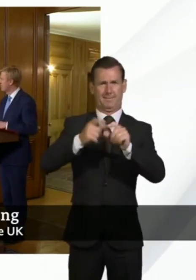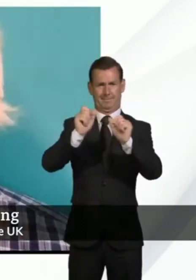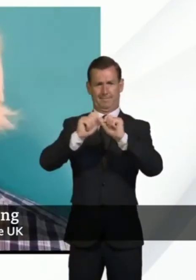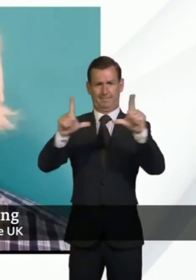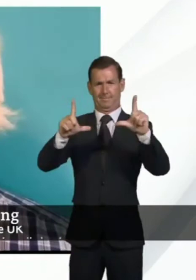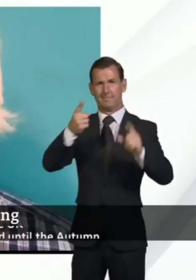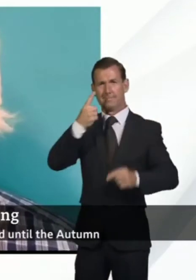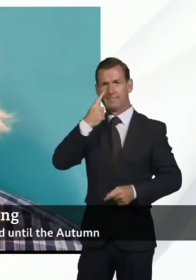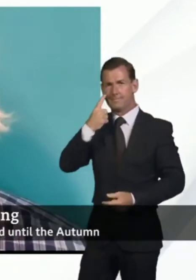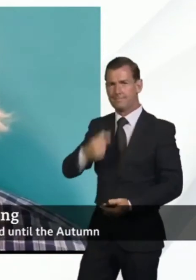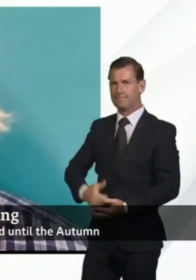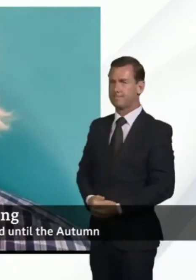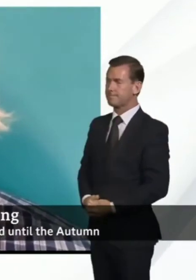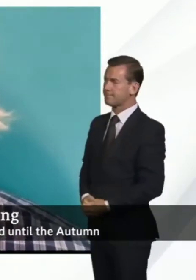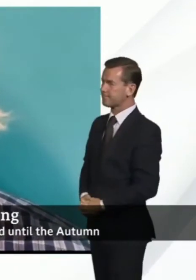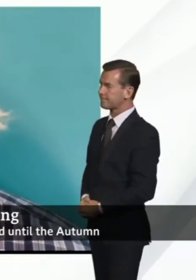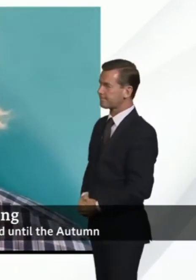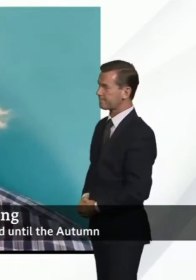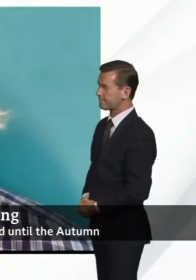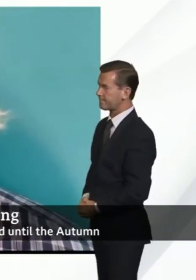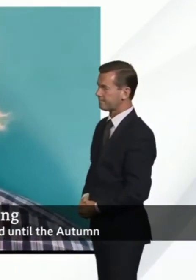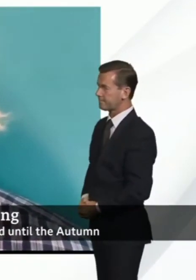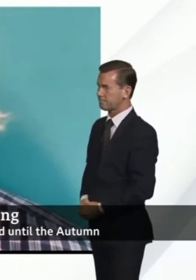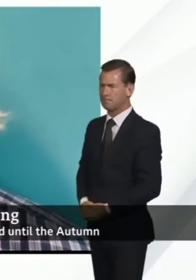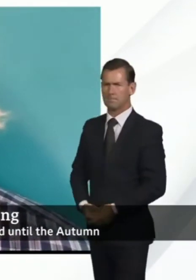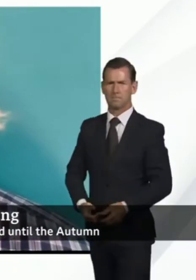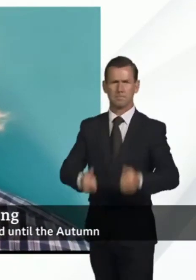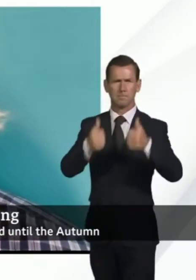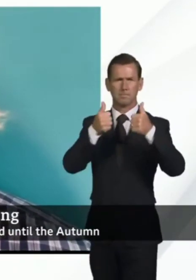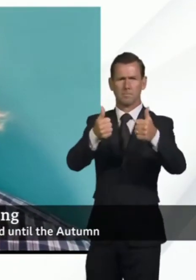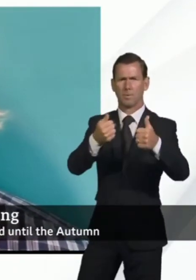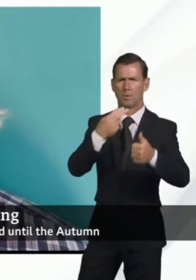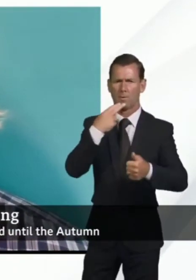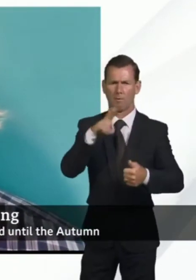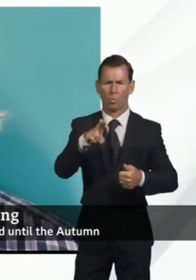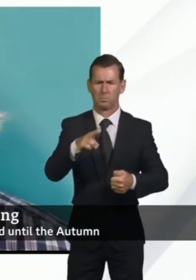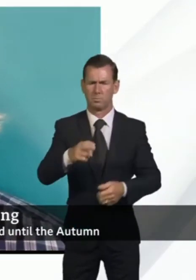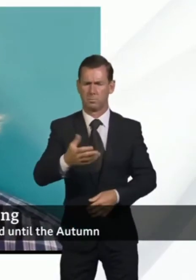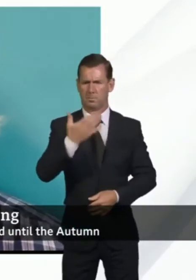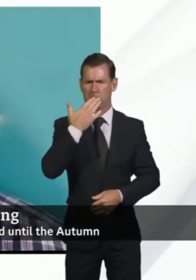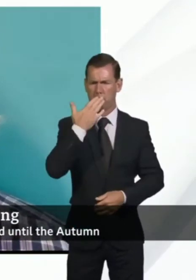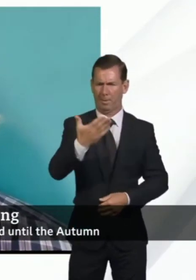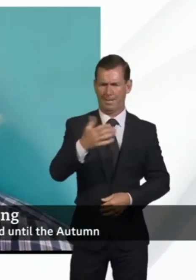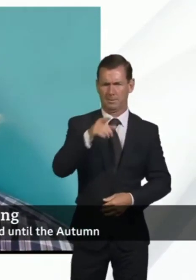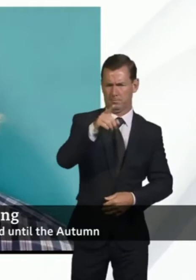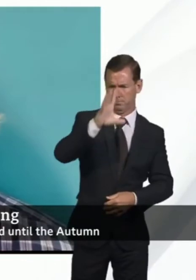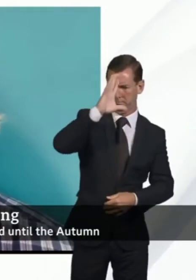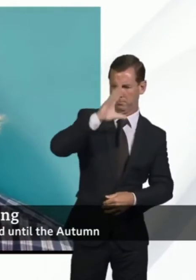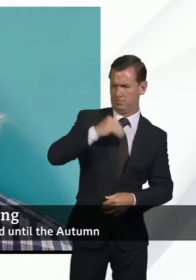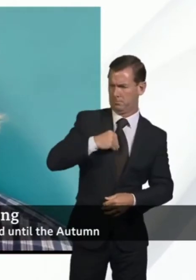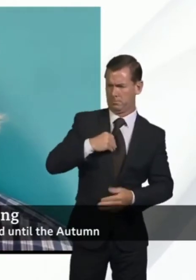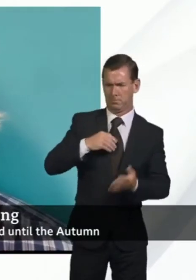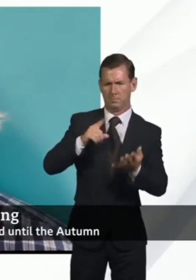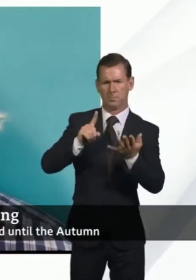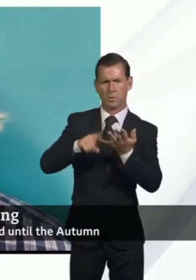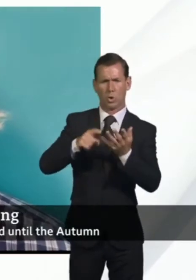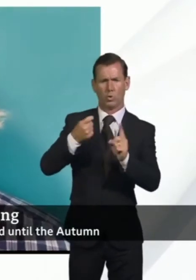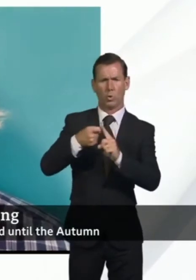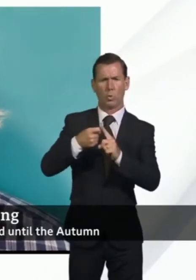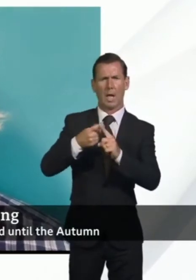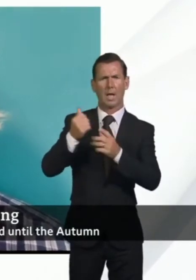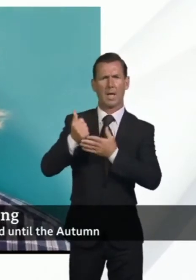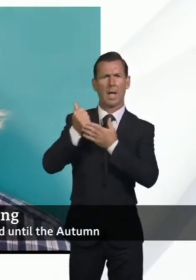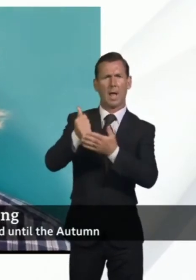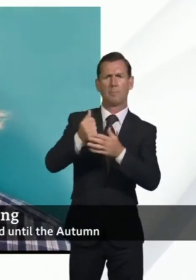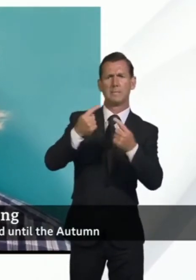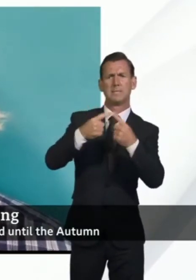Good afternoon. Please, can you give an update on what the UK is doing to help the poorer nations